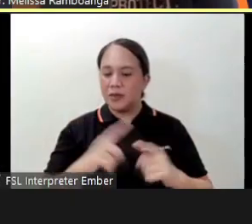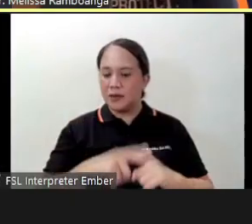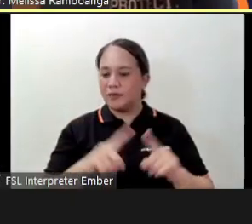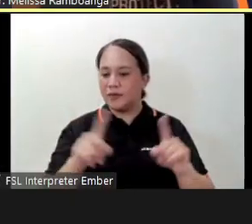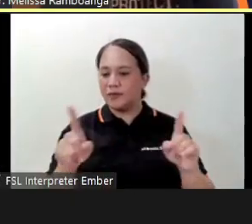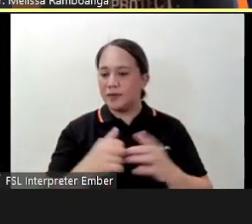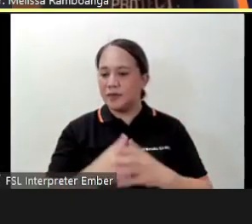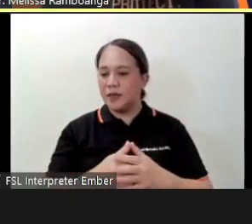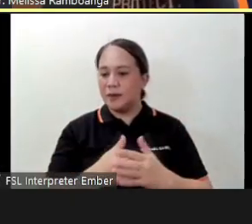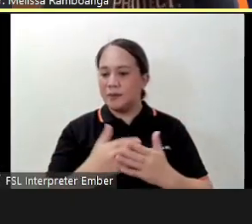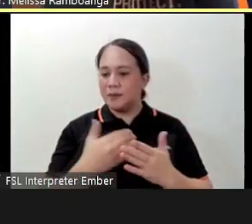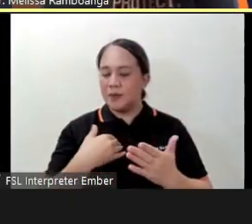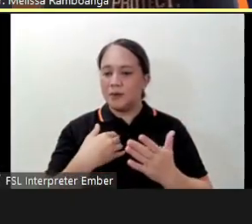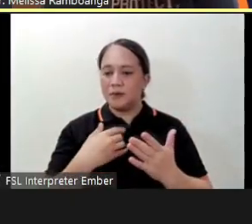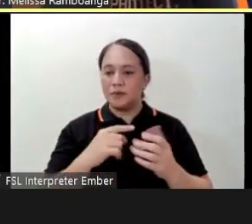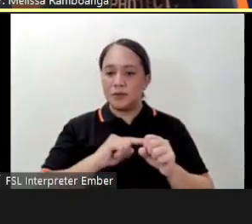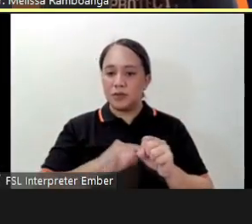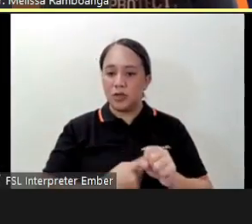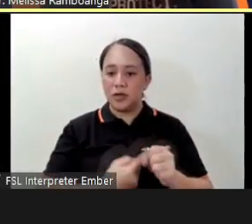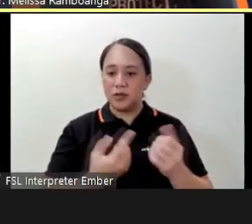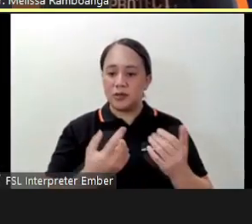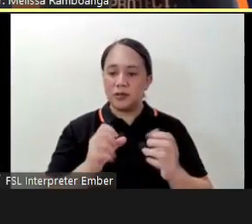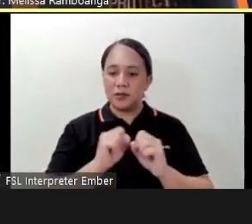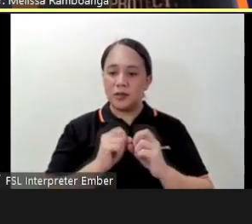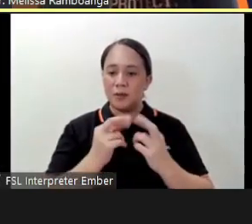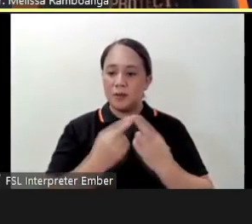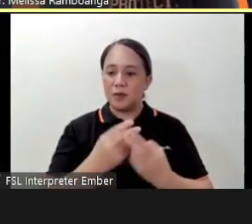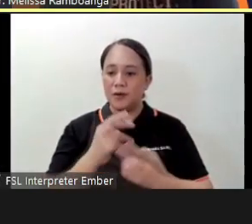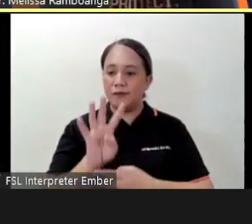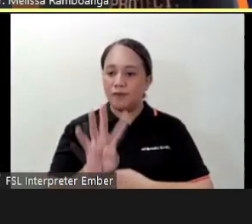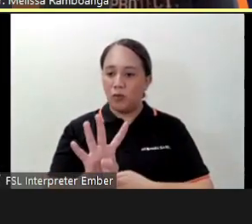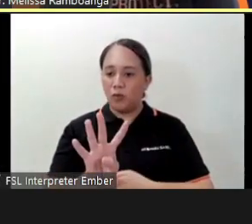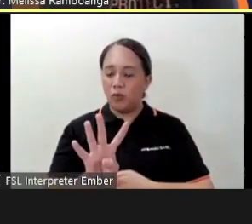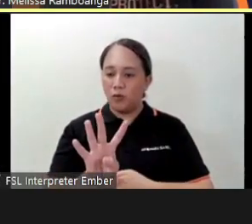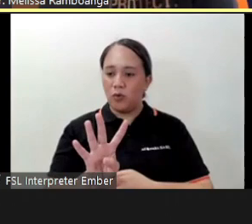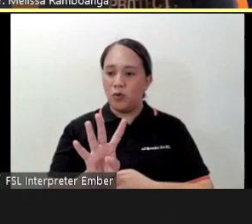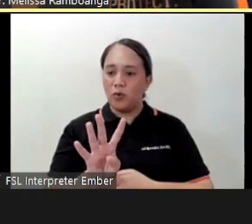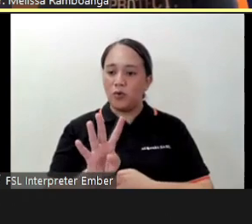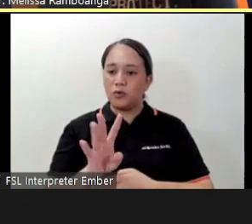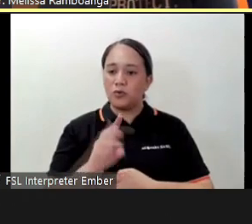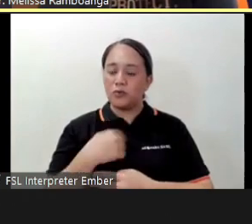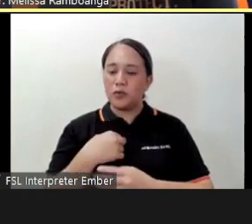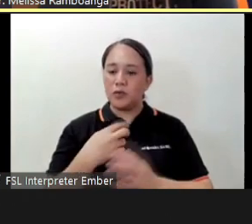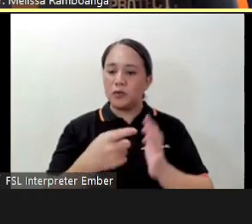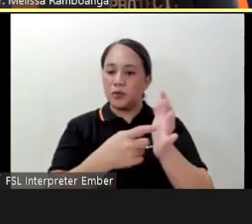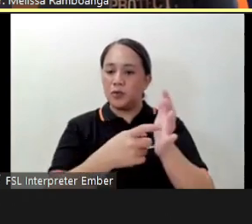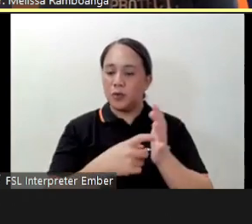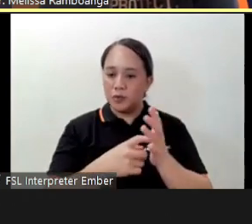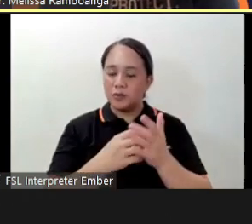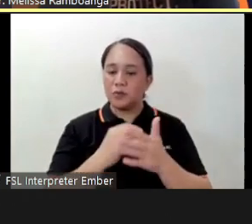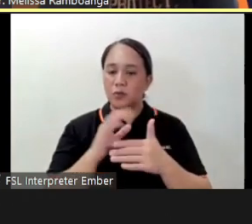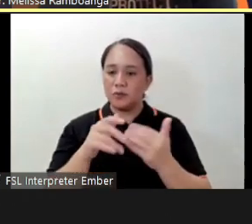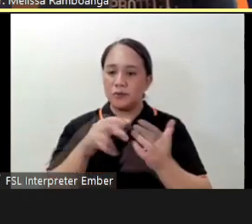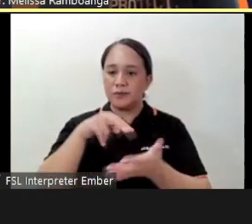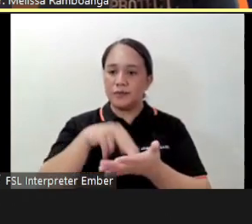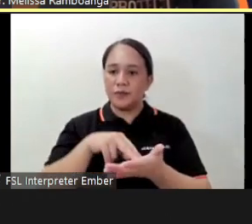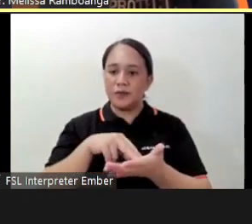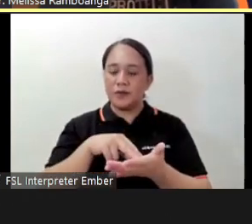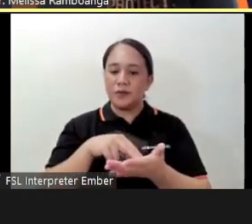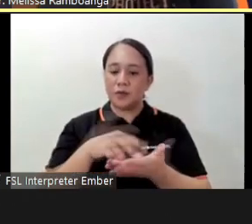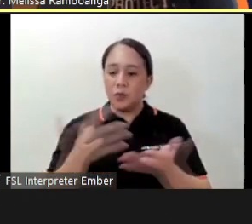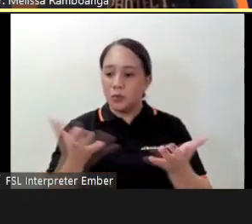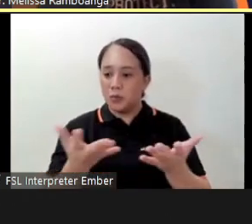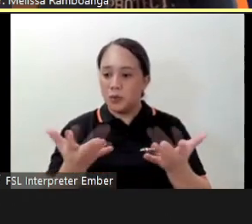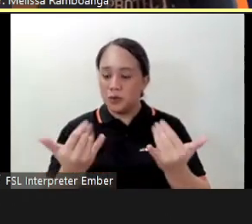And before we officially start webinar 4 May we request everyone to stand up from wherever you